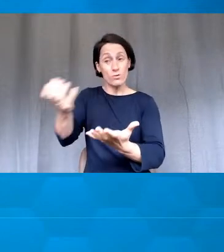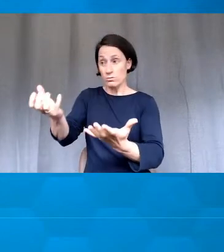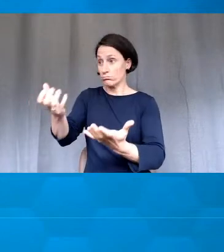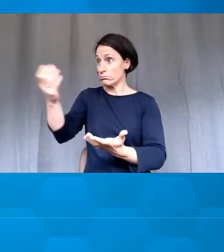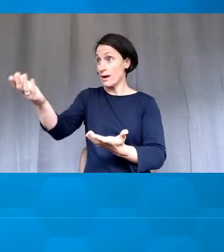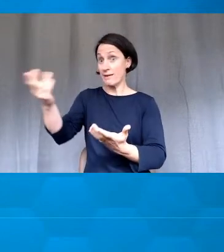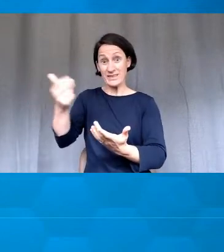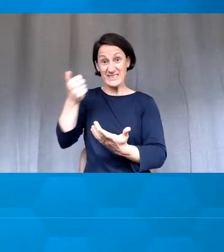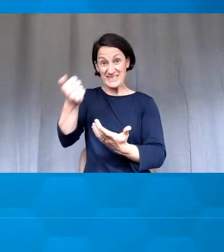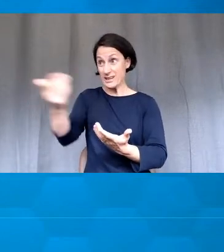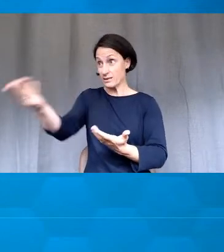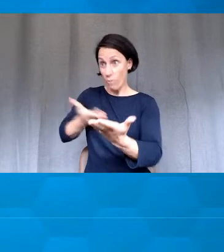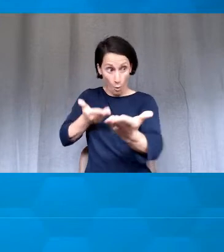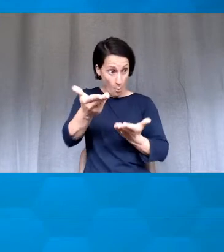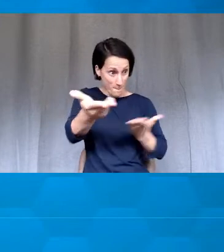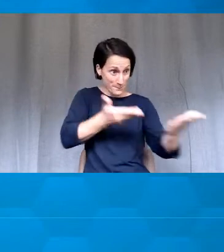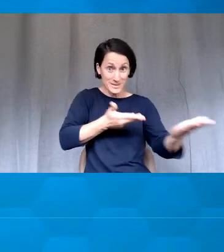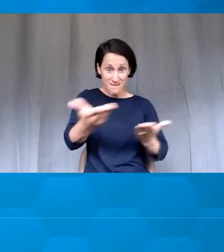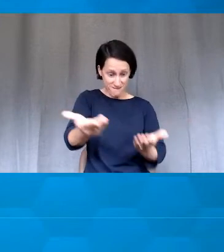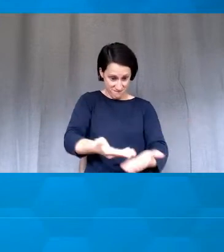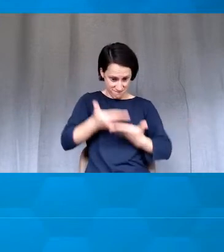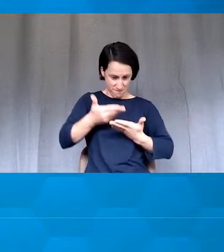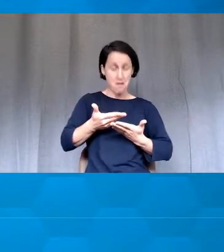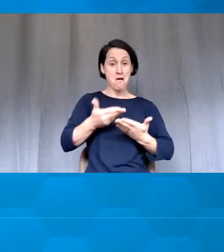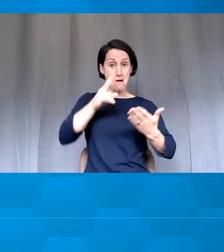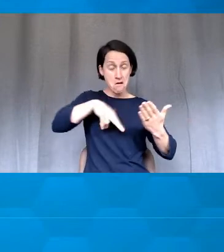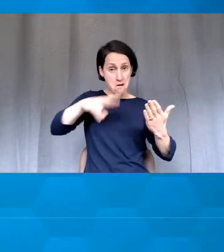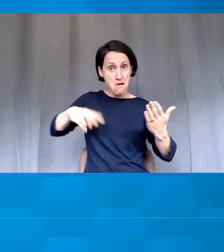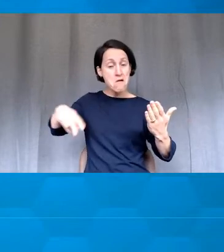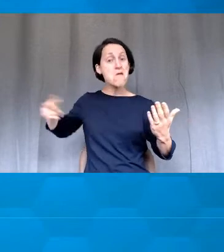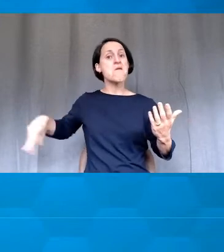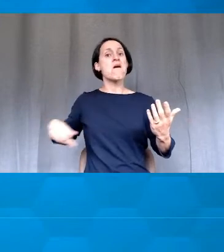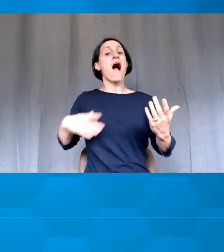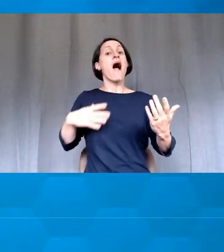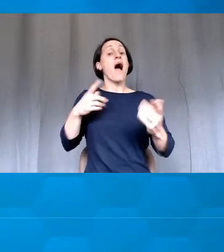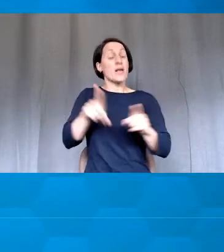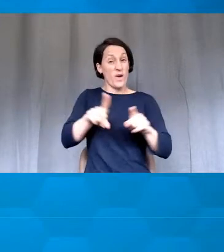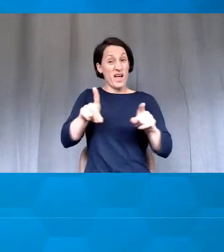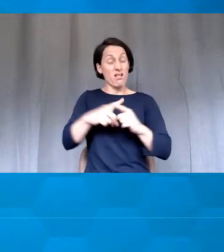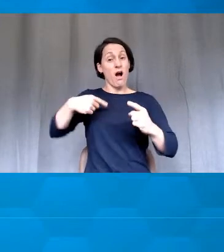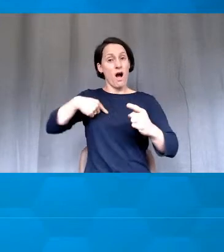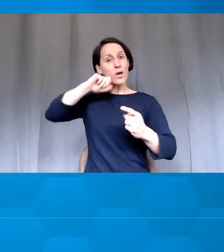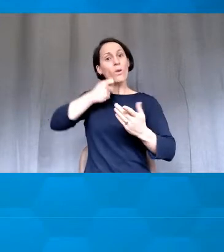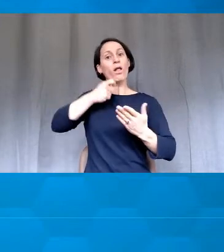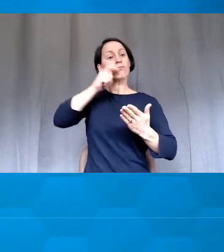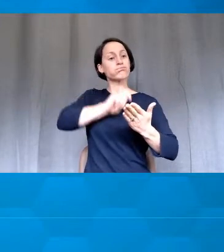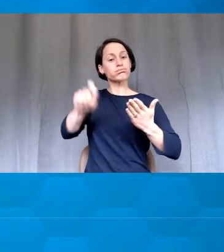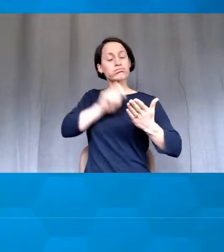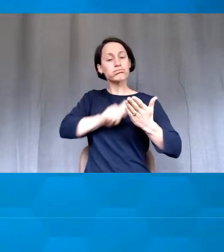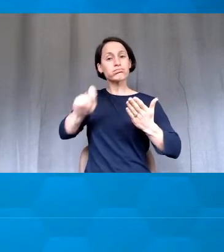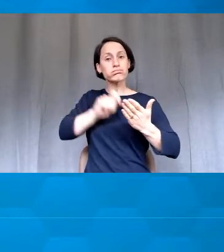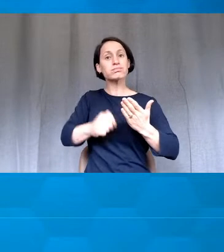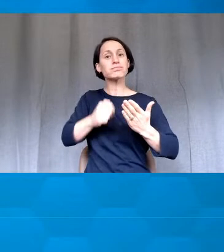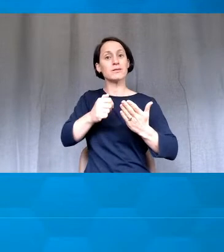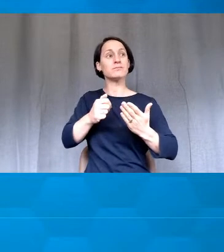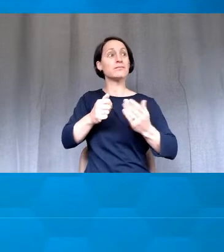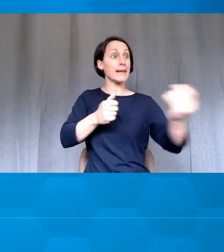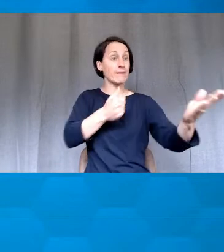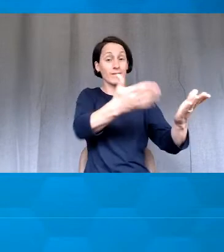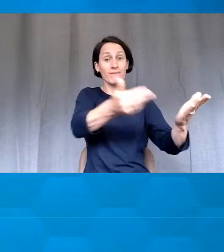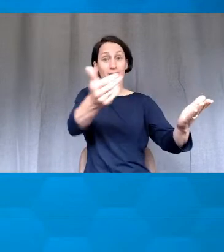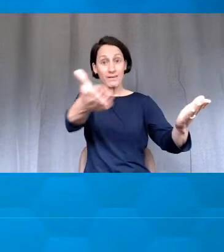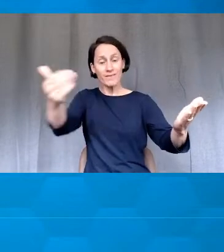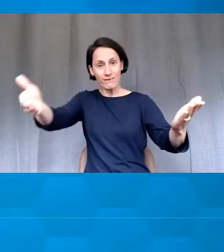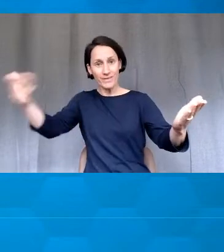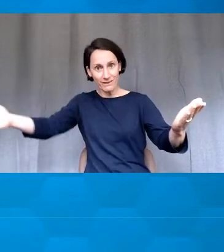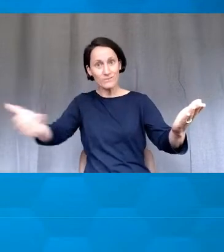forms and completes one form for each of six students. Now, a potential issue with these activities,